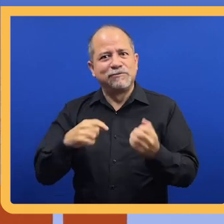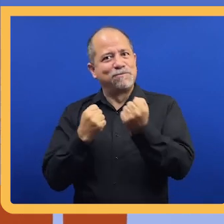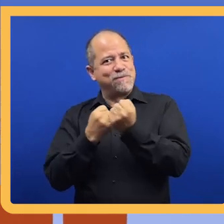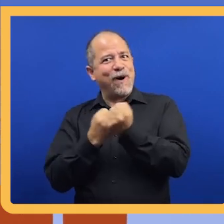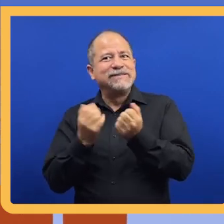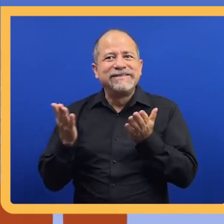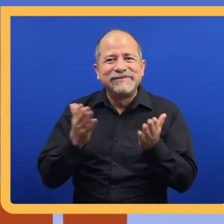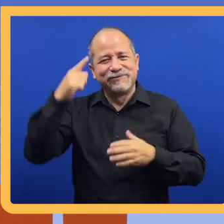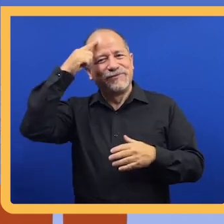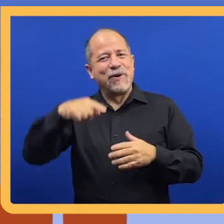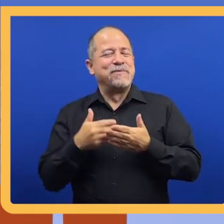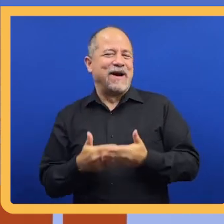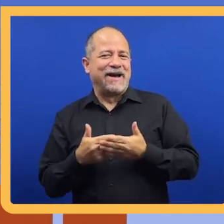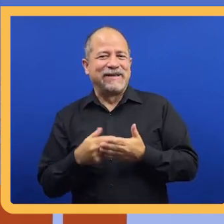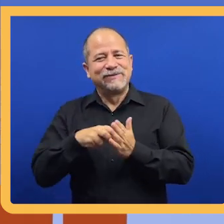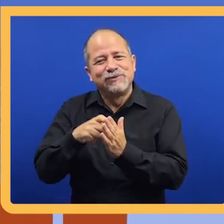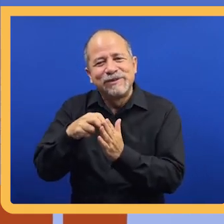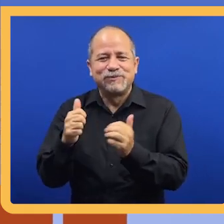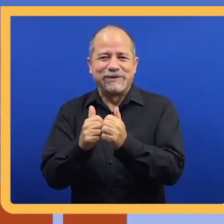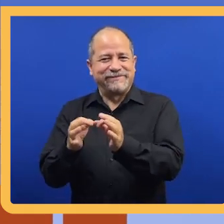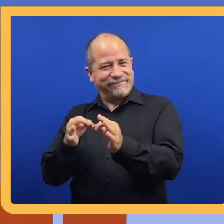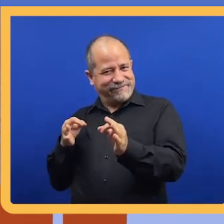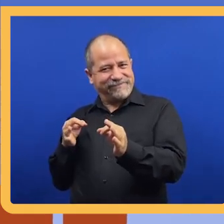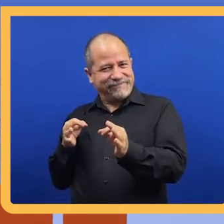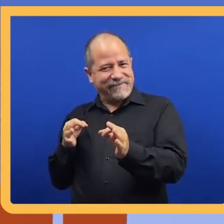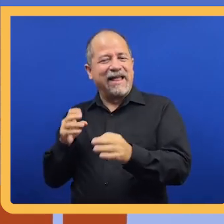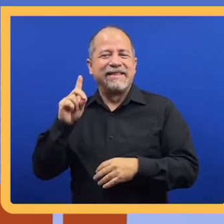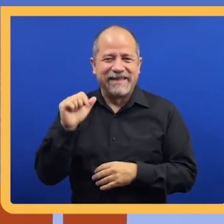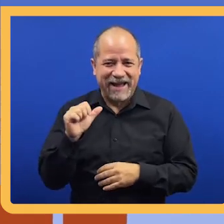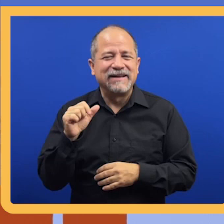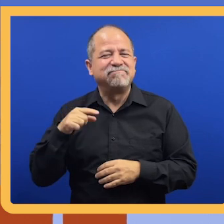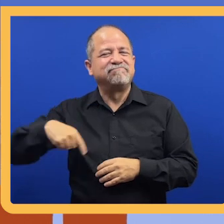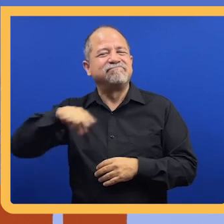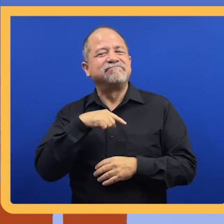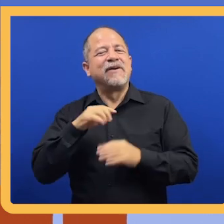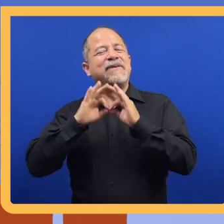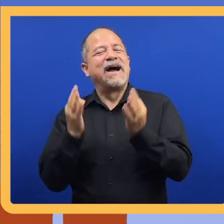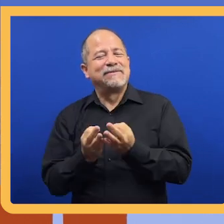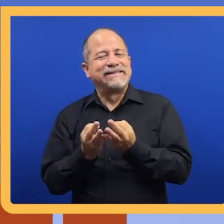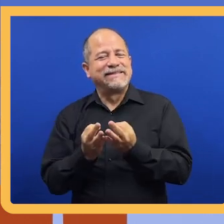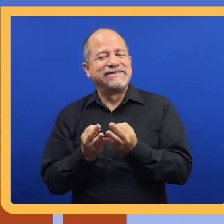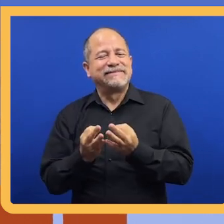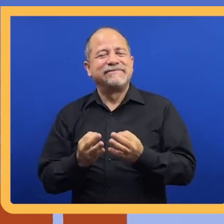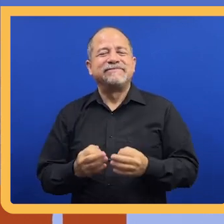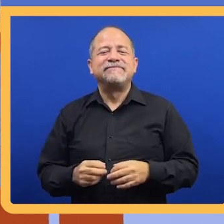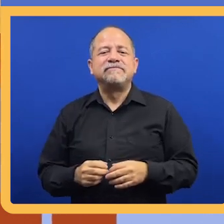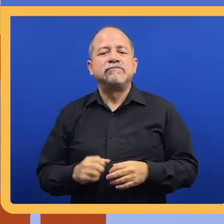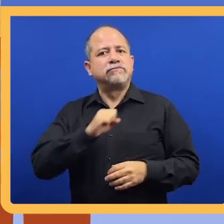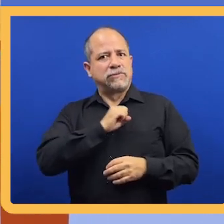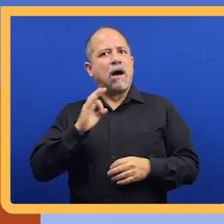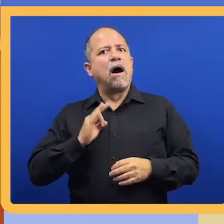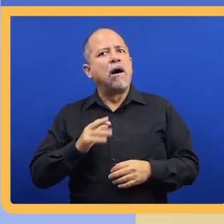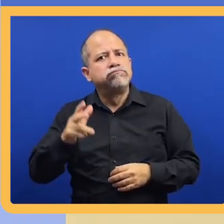which provides free supports and services to babies and toddlers with delays and disabilities and their families.